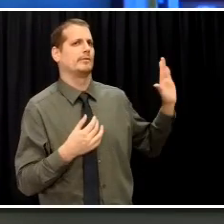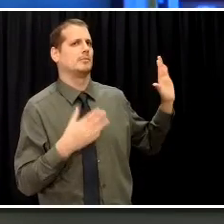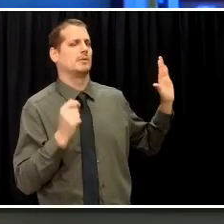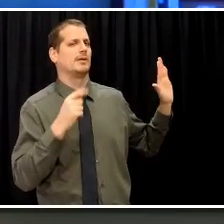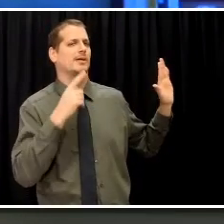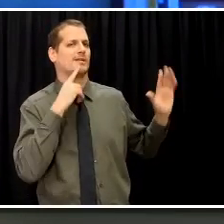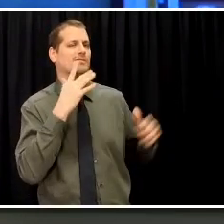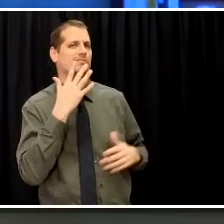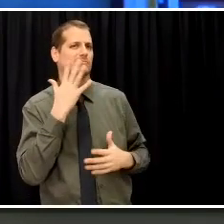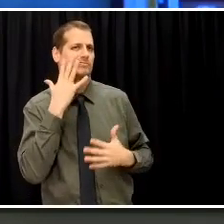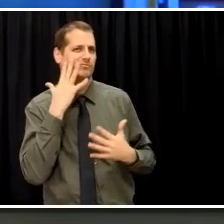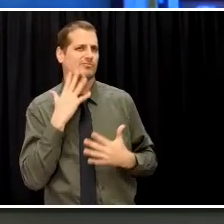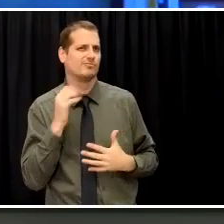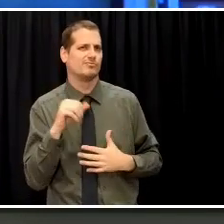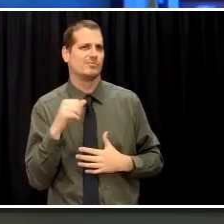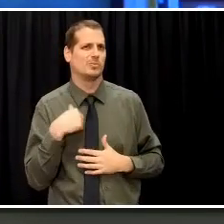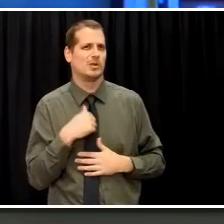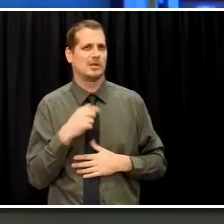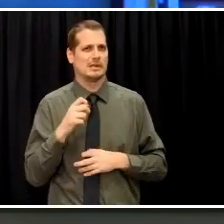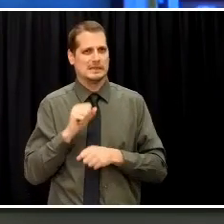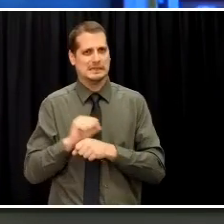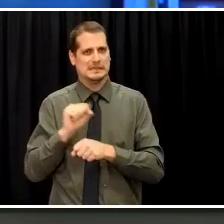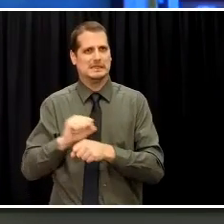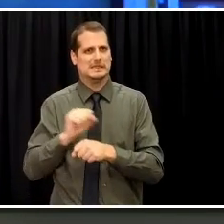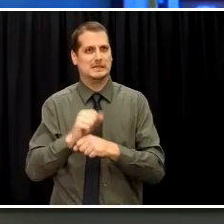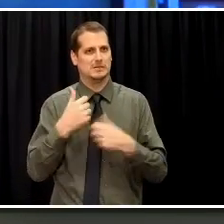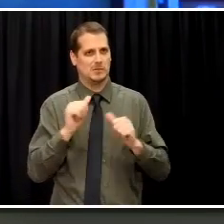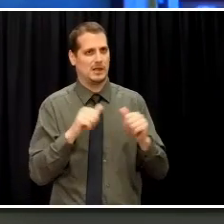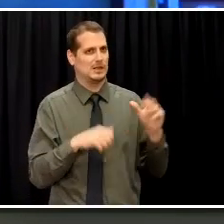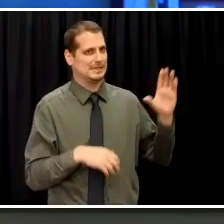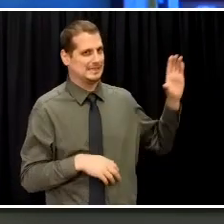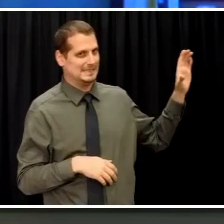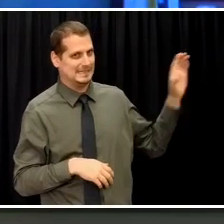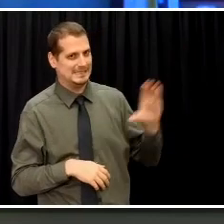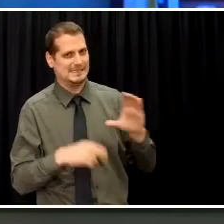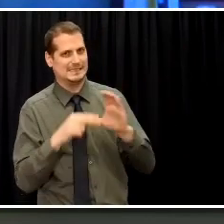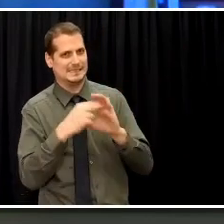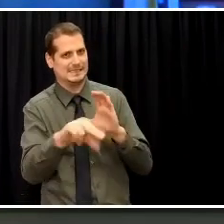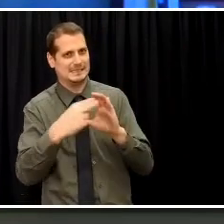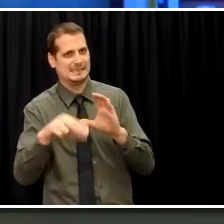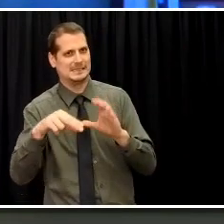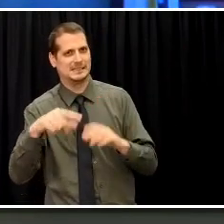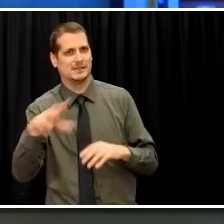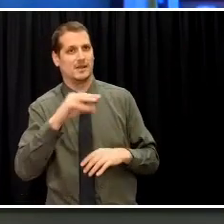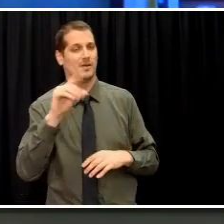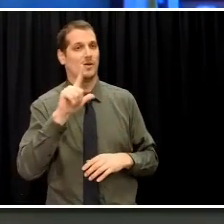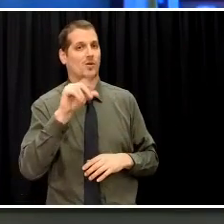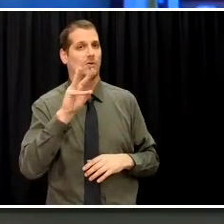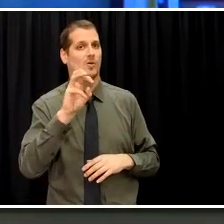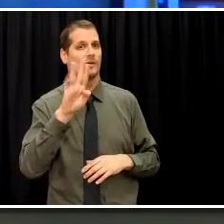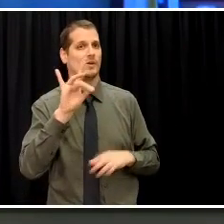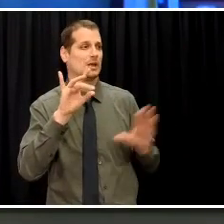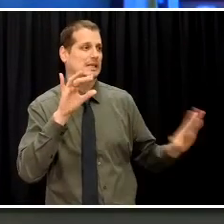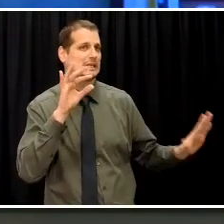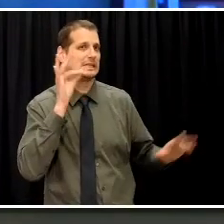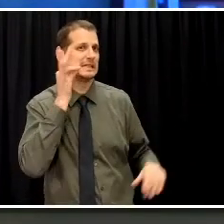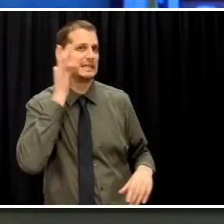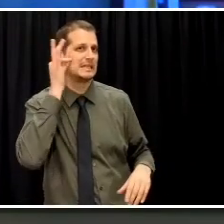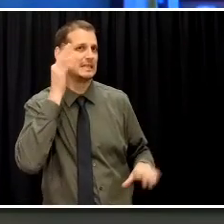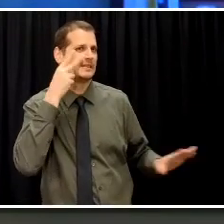resources to Alaska Natives and lower 48 Indian populations,